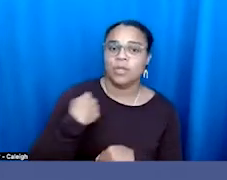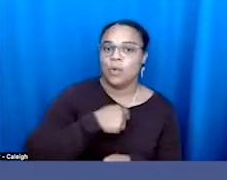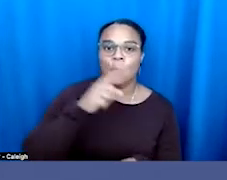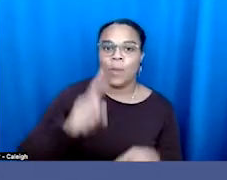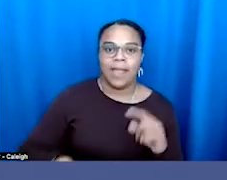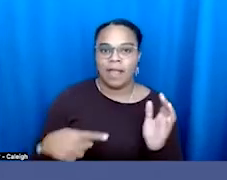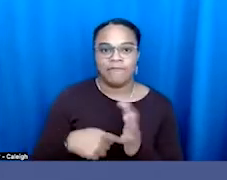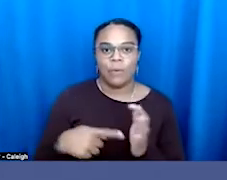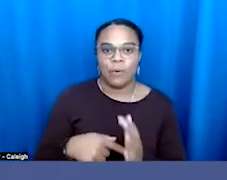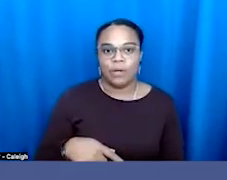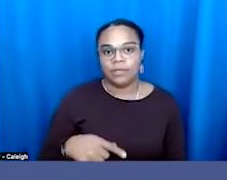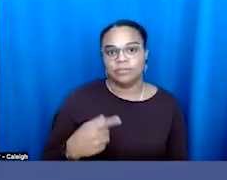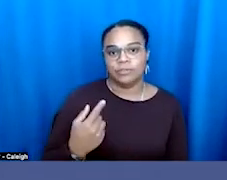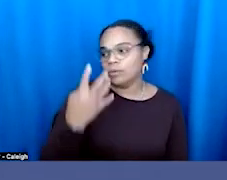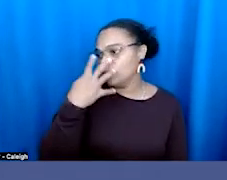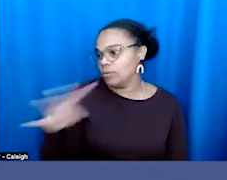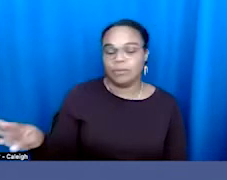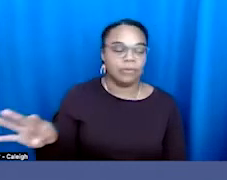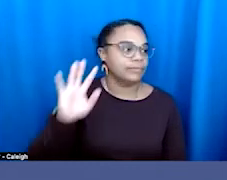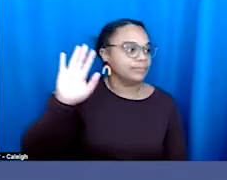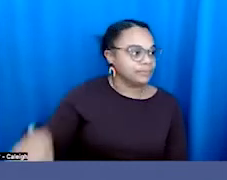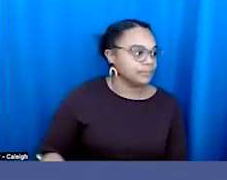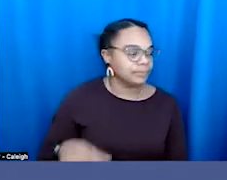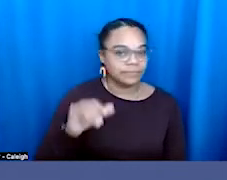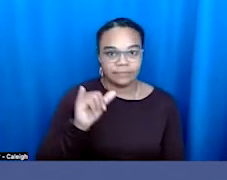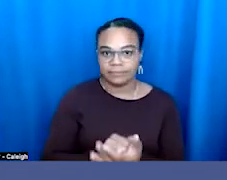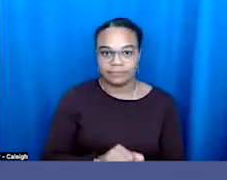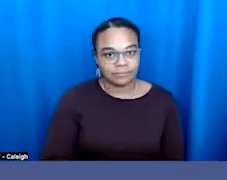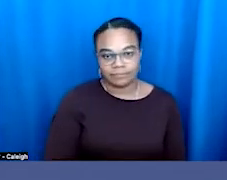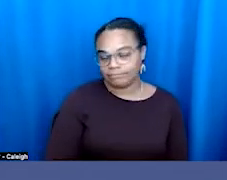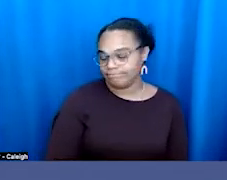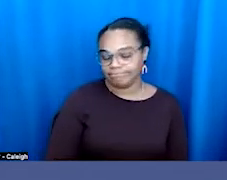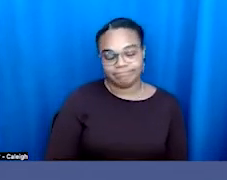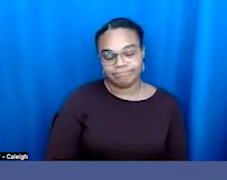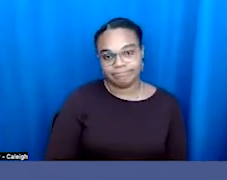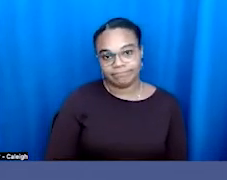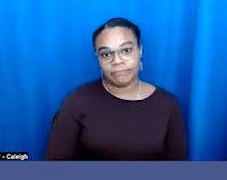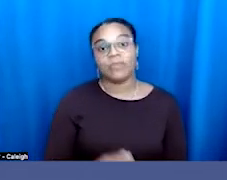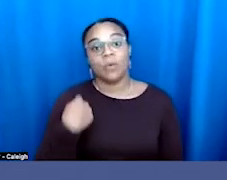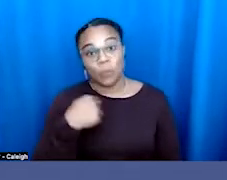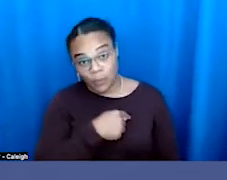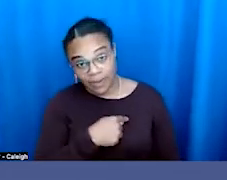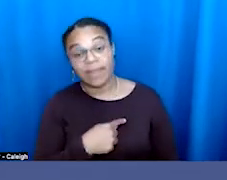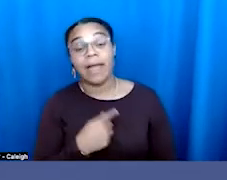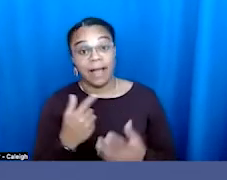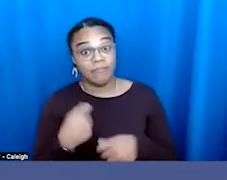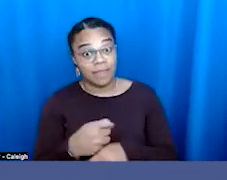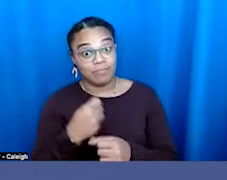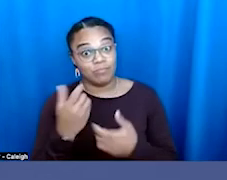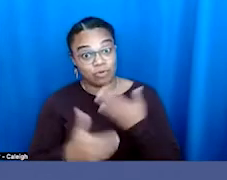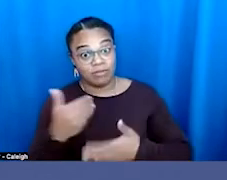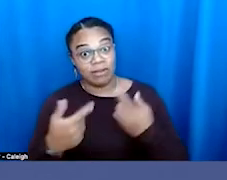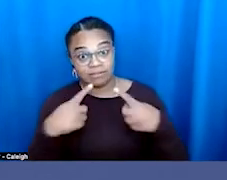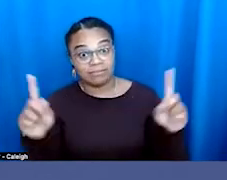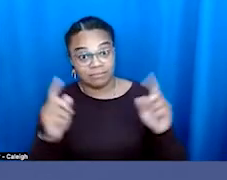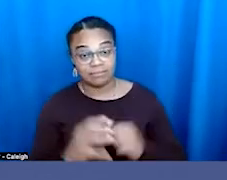turn away from and ignore that. And we have progressed, right? And I think it